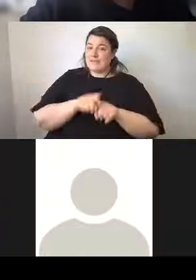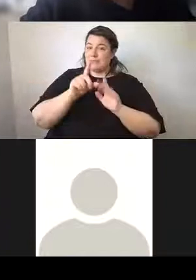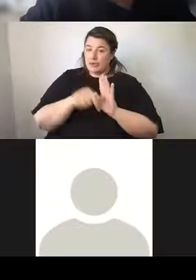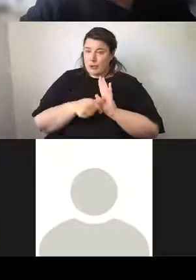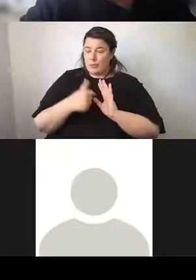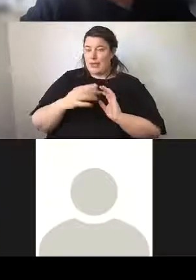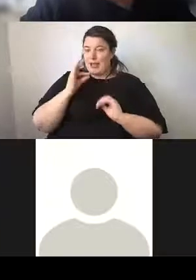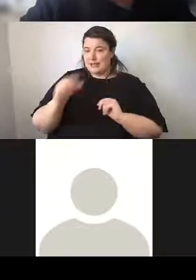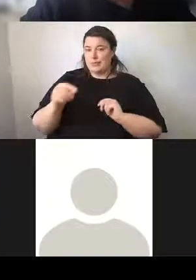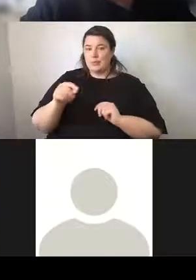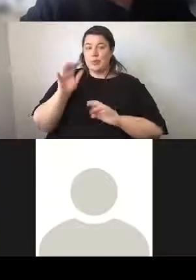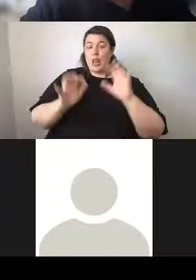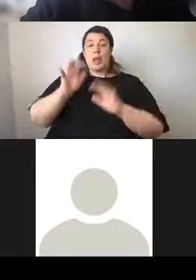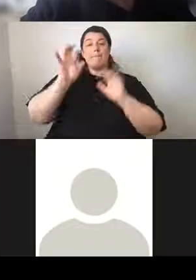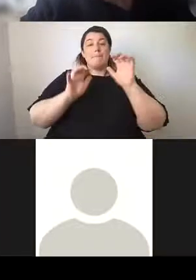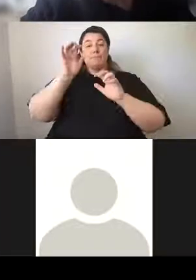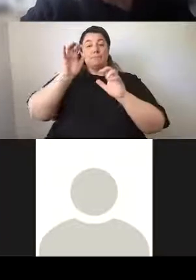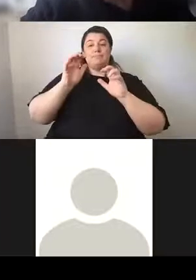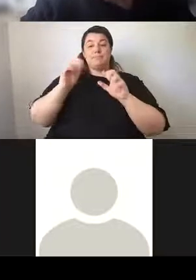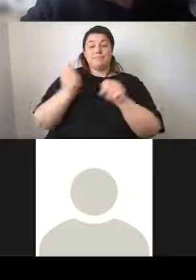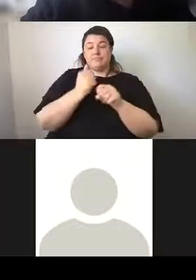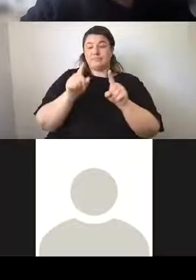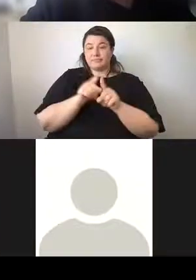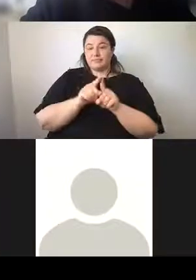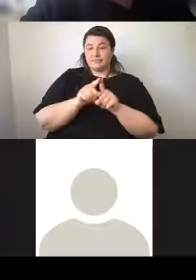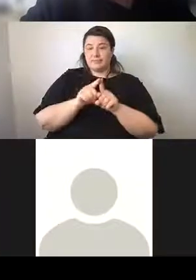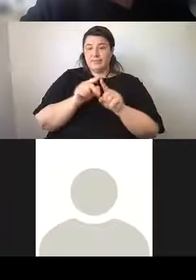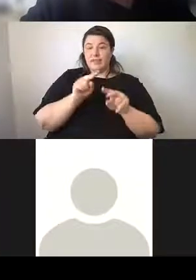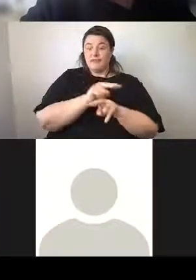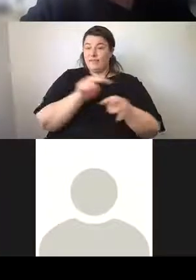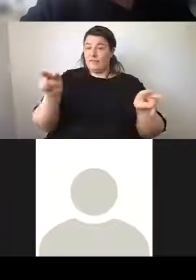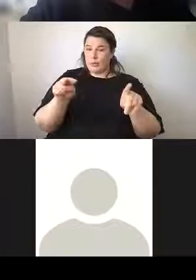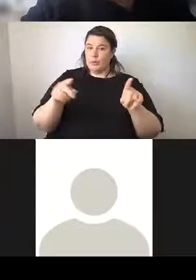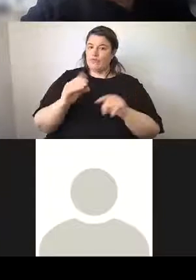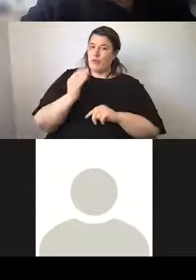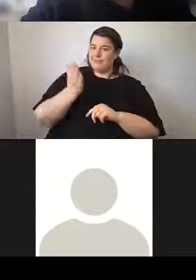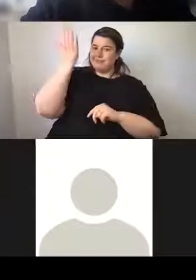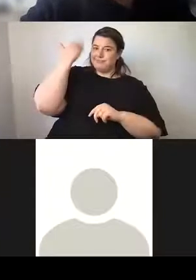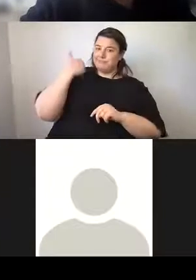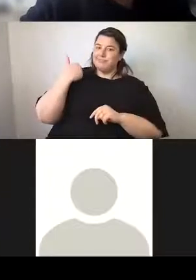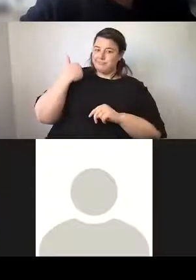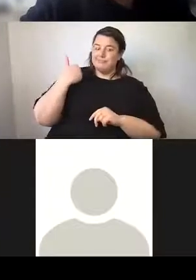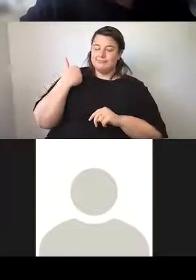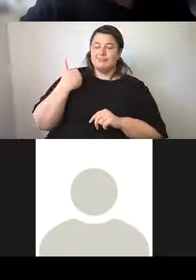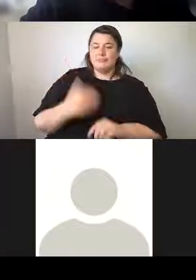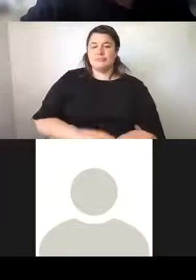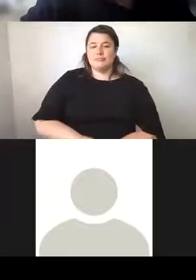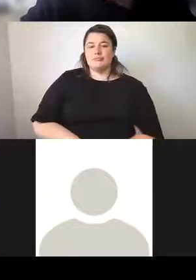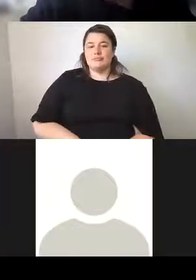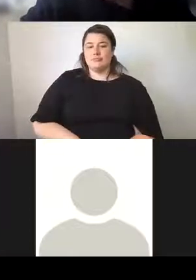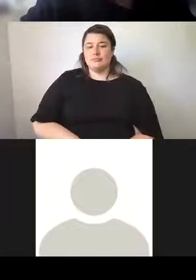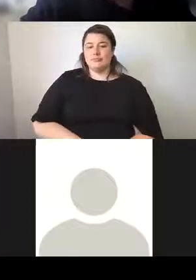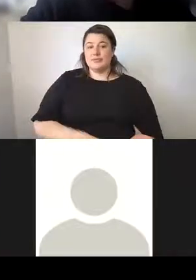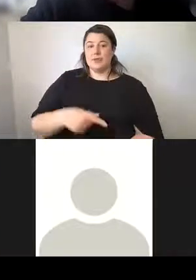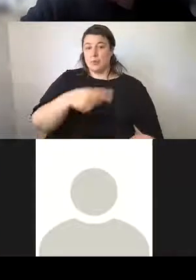him to climb up and make the same view from the clock tower as it is today. And I think we were all